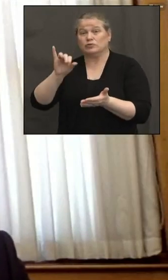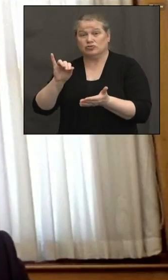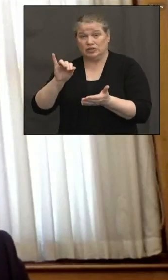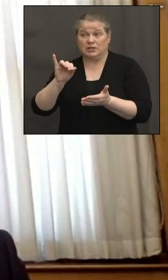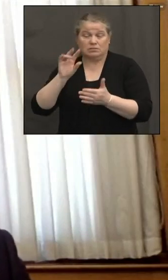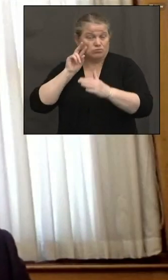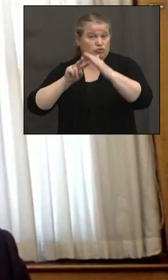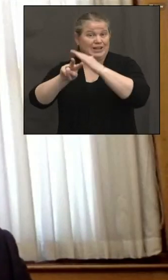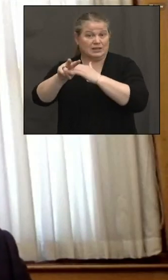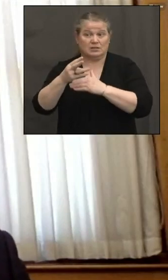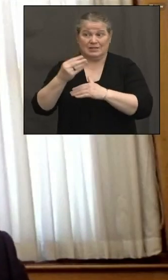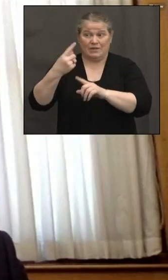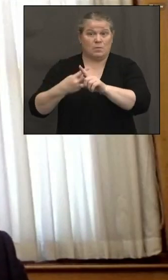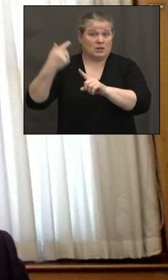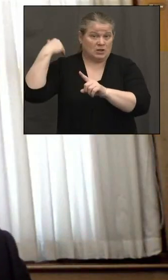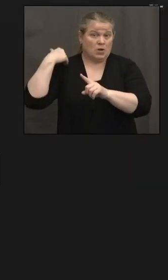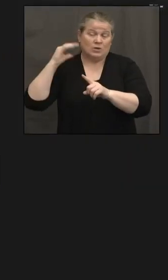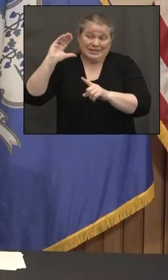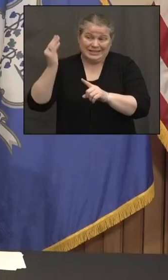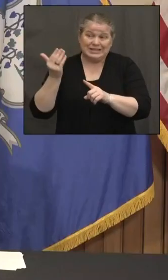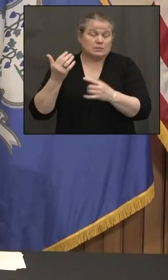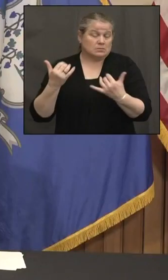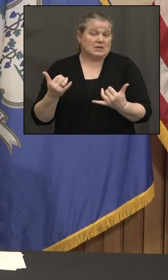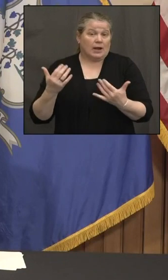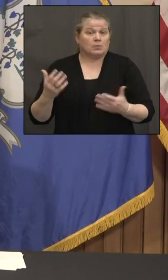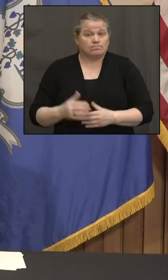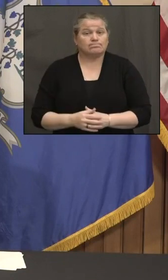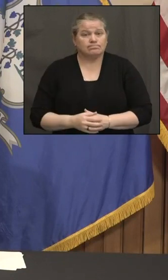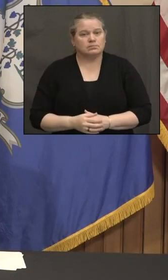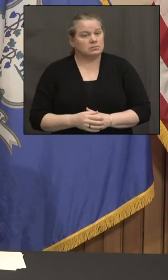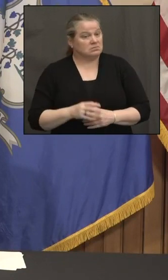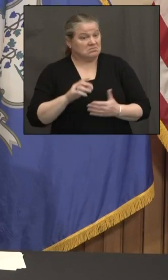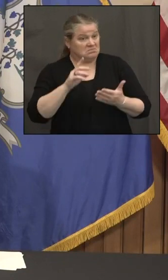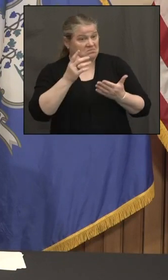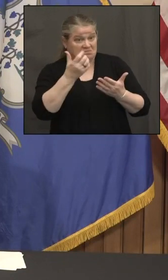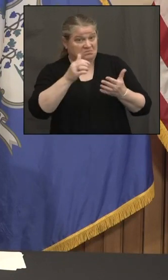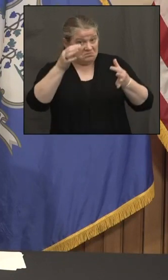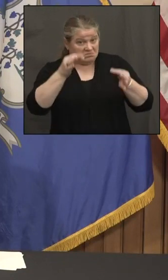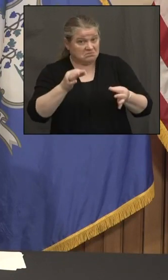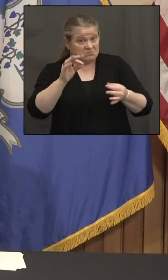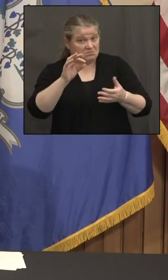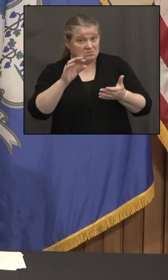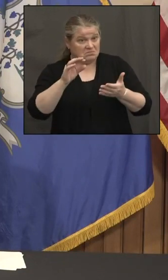that's the trend line that we're on right now. But do we have a date where that might, where we think that that might be?